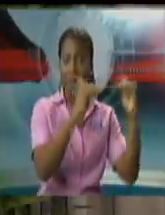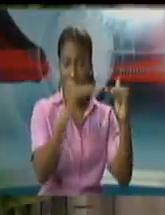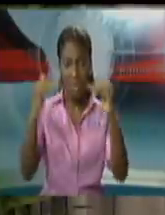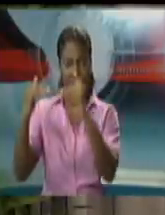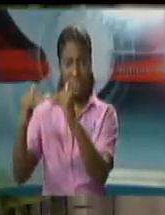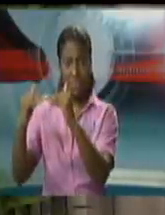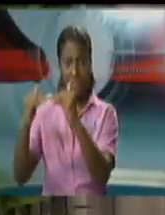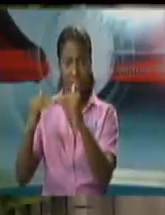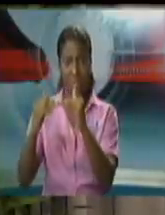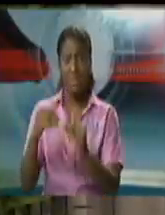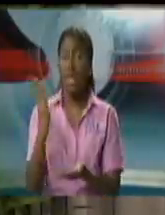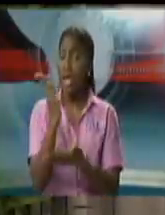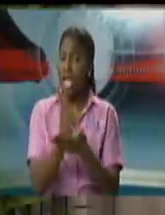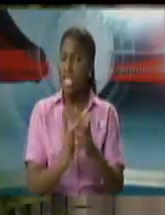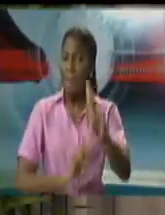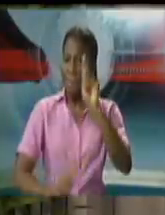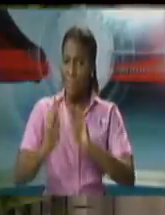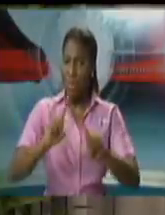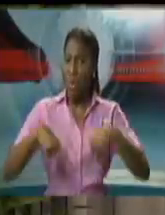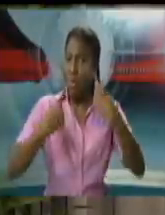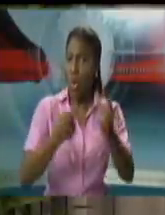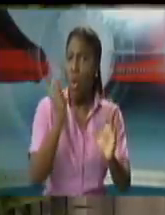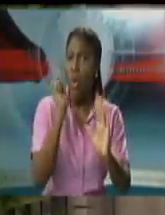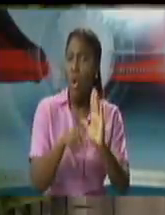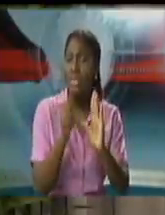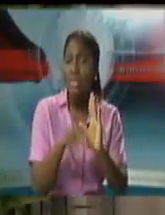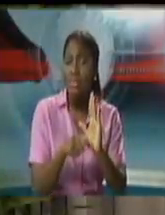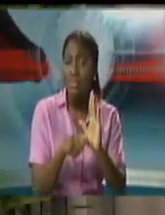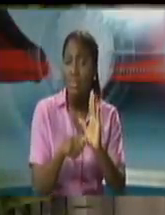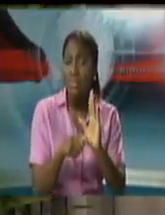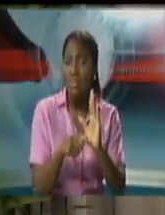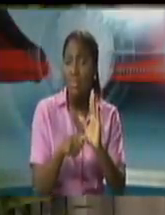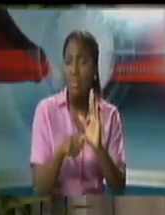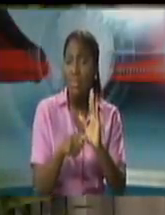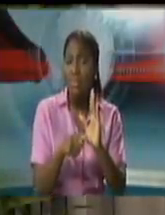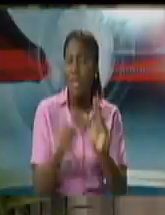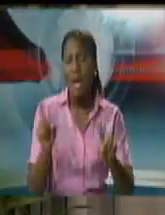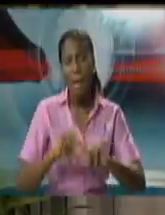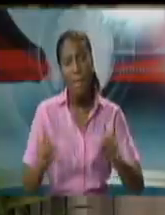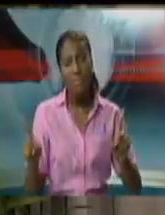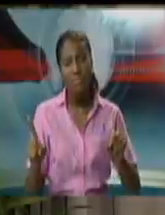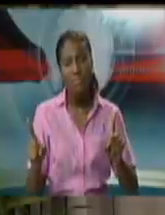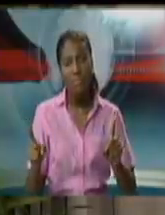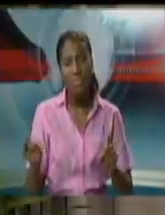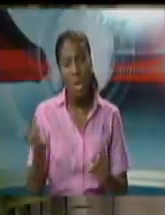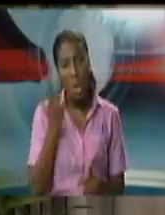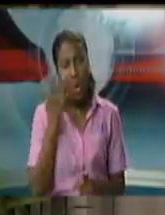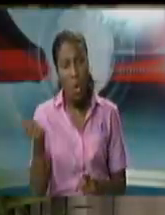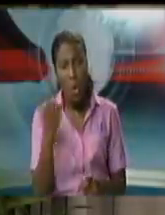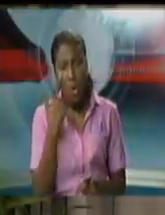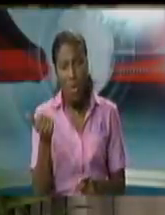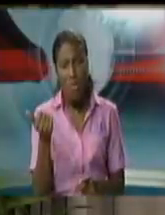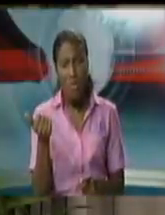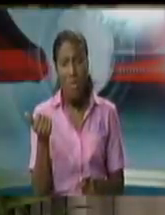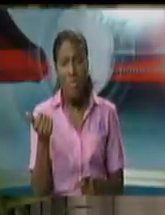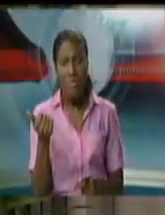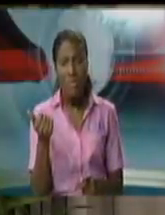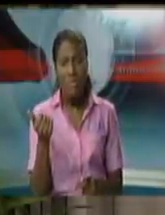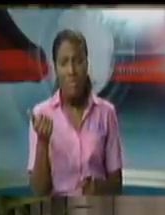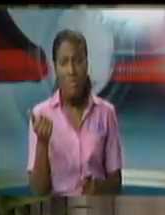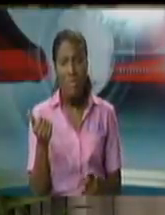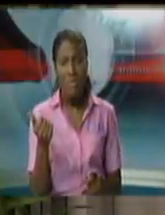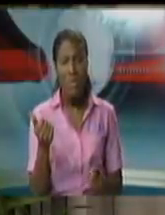persons have approached the court. Unfortunately, it appears that the representatives are